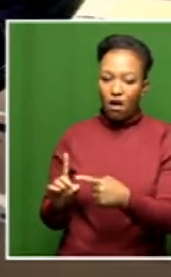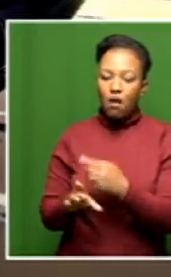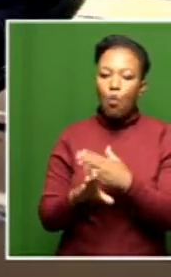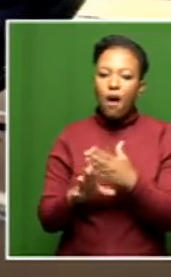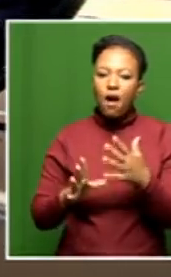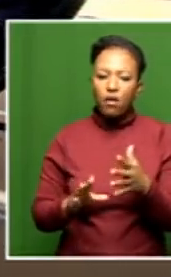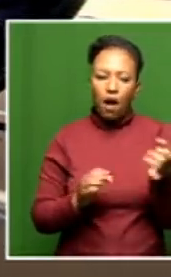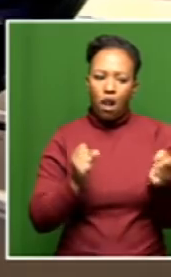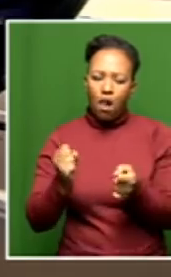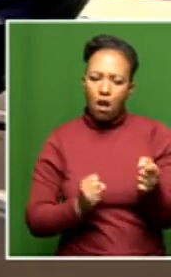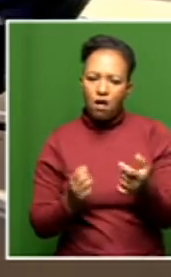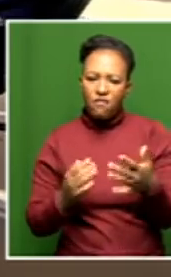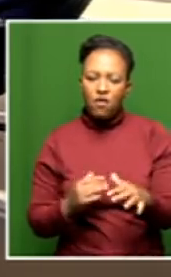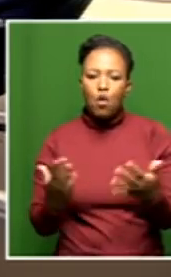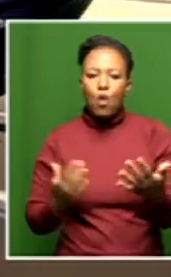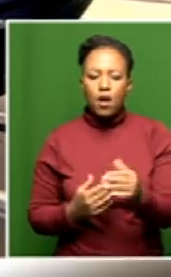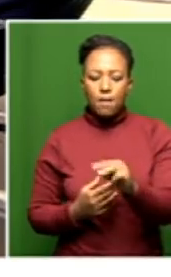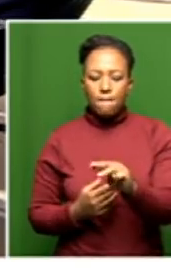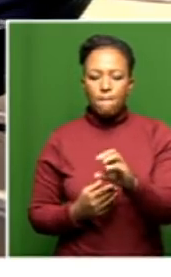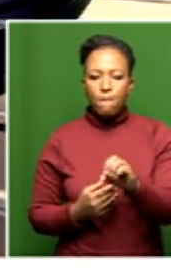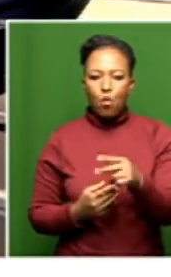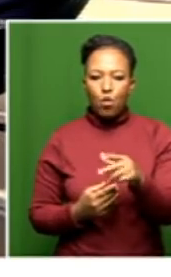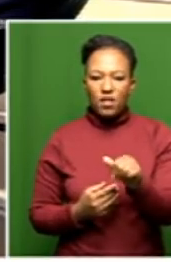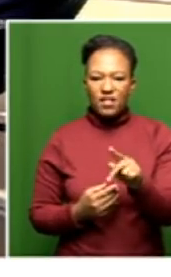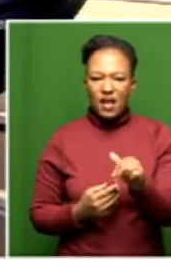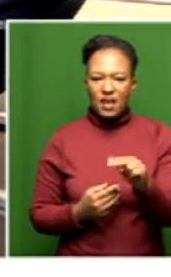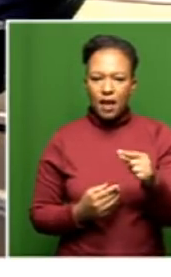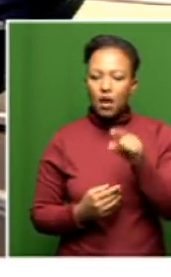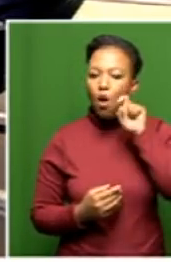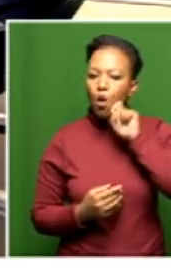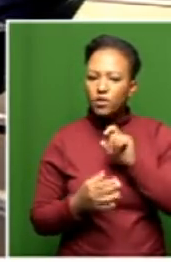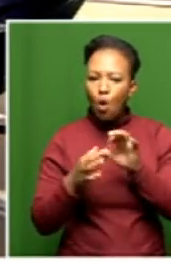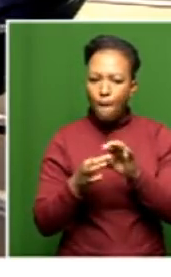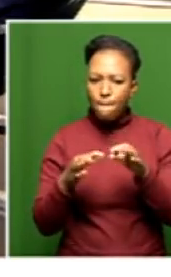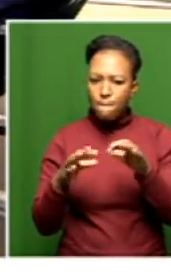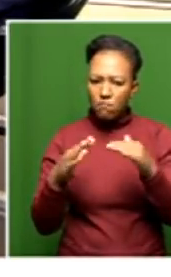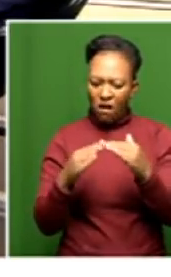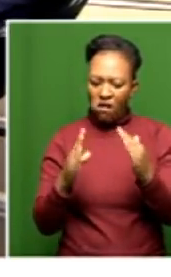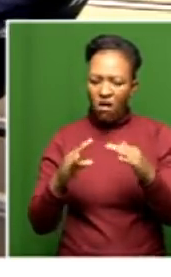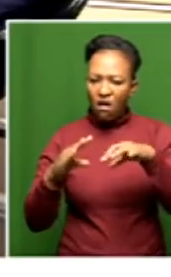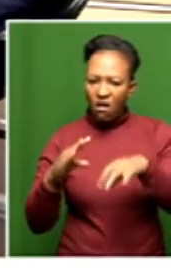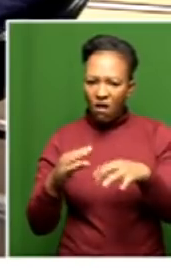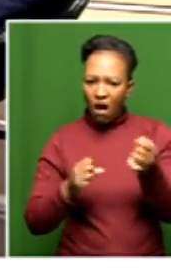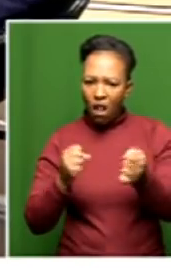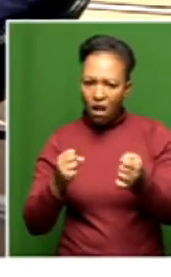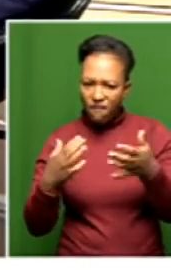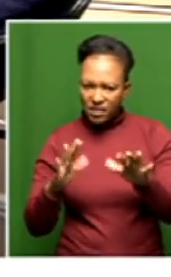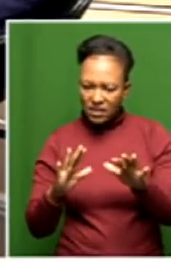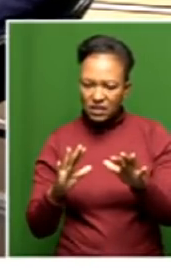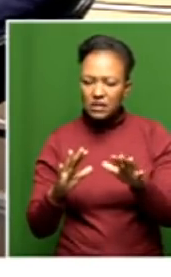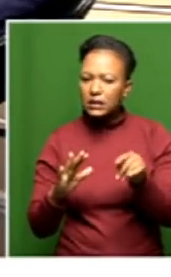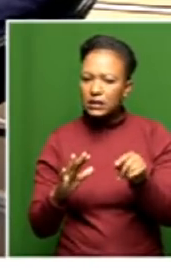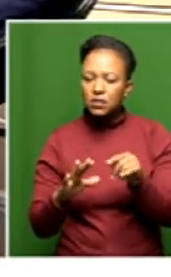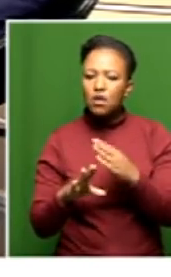employed to work at the Muslaking Old Age Home who have since been working at